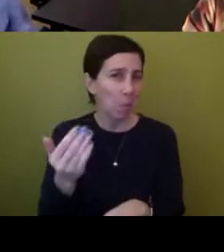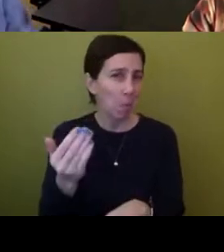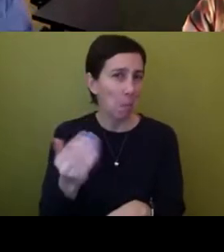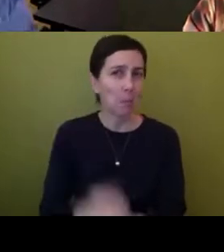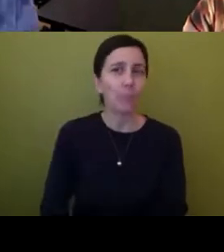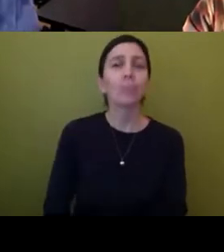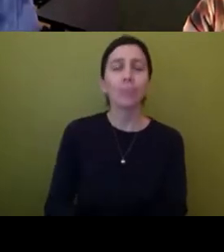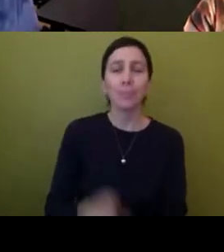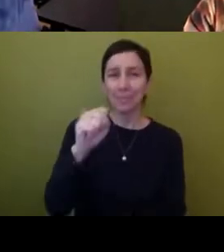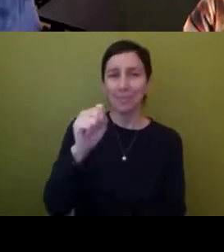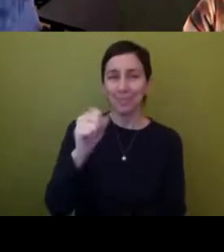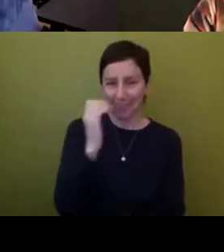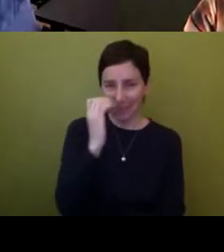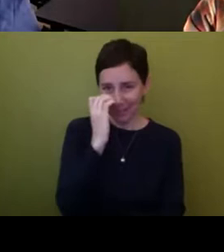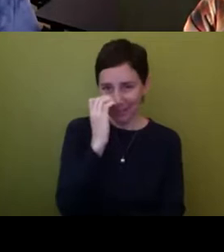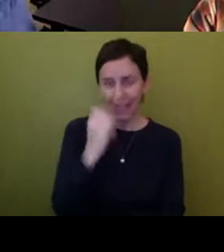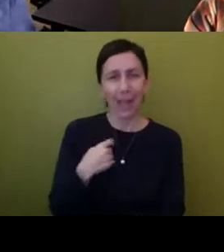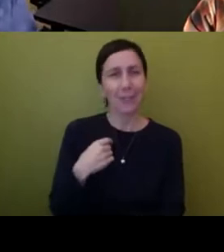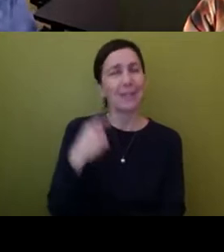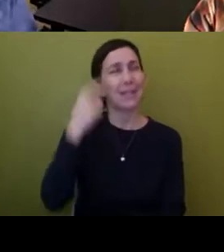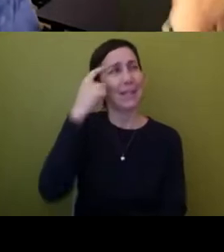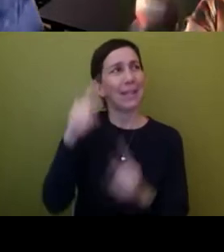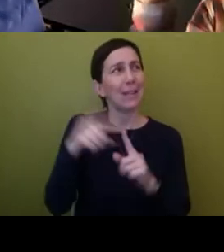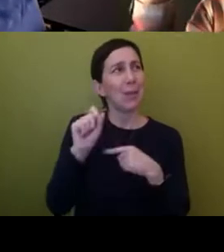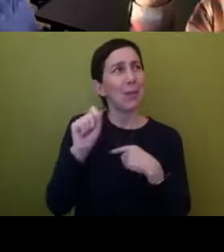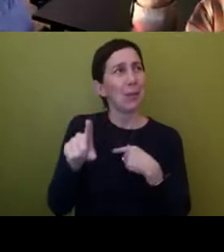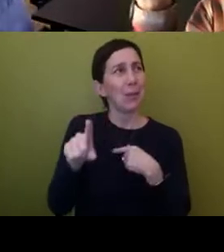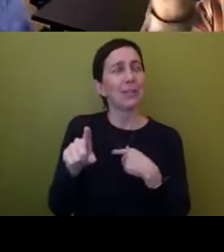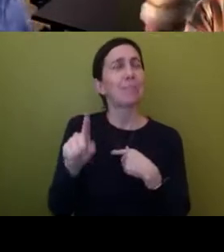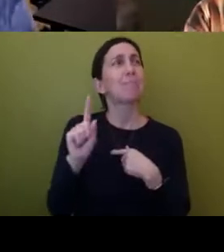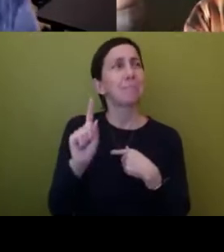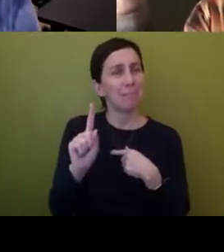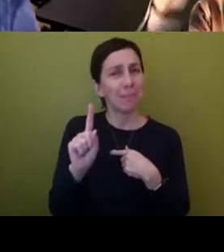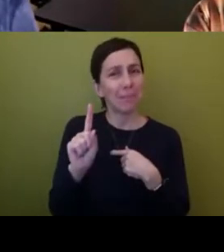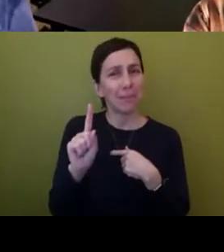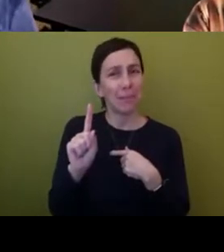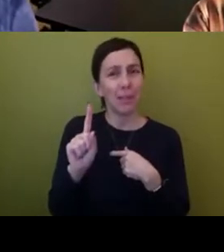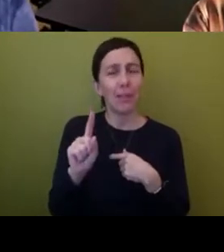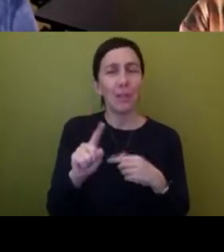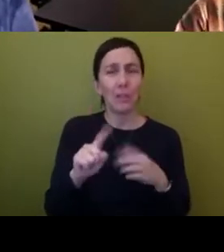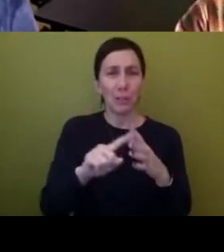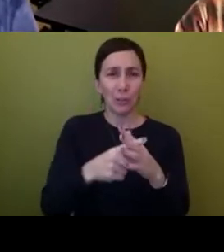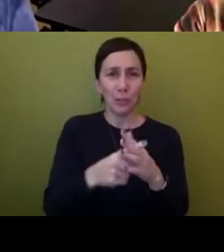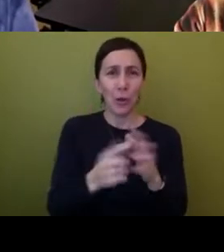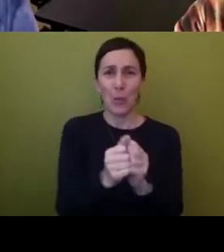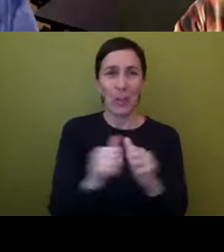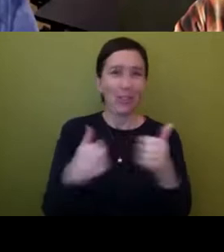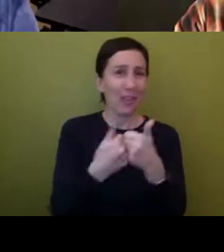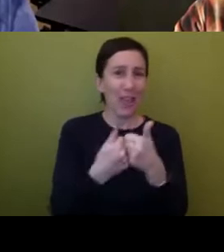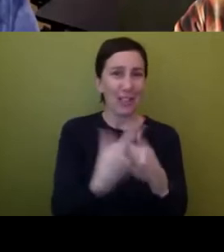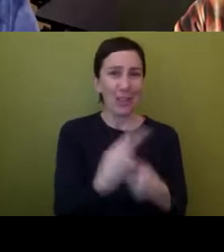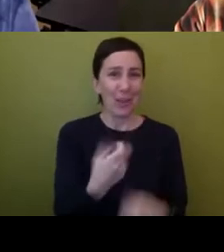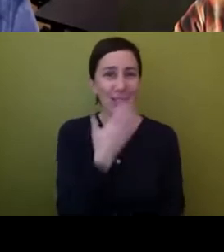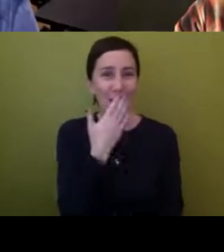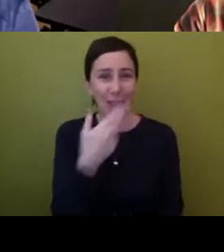That's good. Cause I was just repeating the question to myself and puzzling of it. And of course you start, you start by asking me the, the hard question. So thanks, Rob.